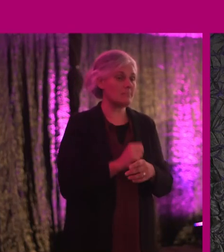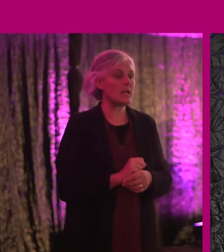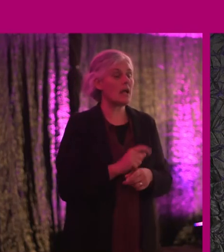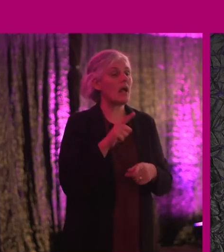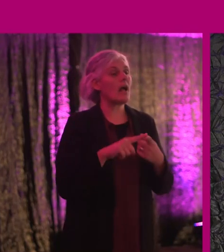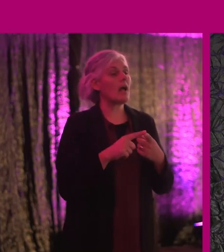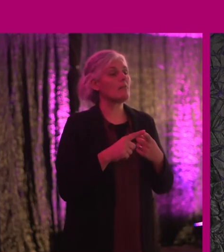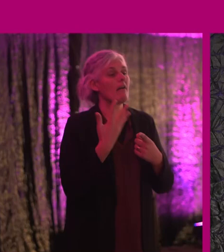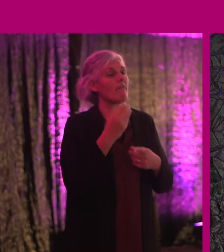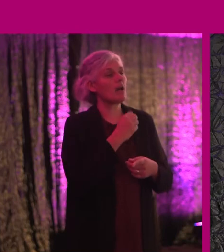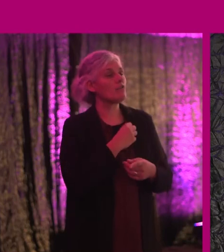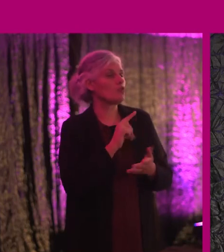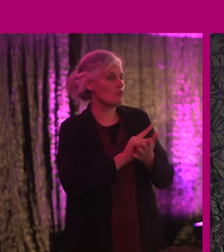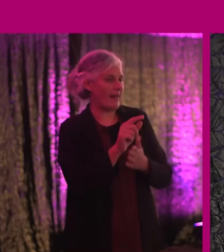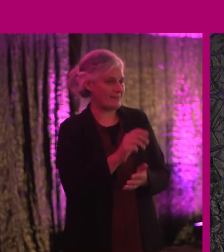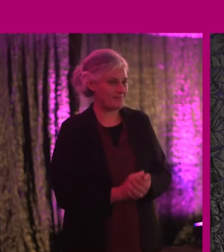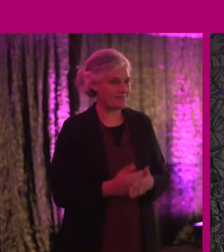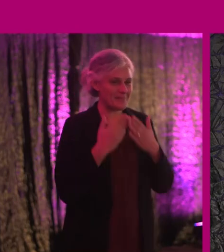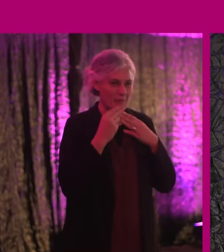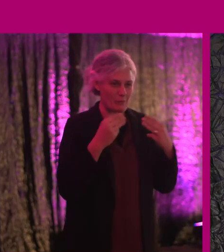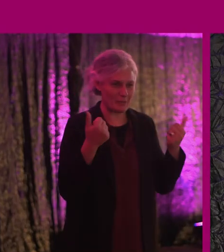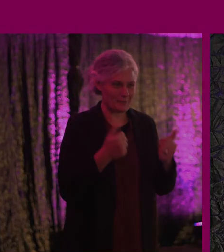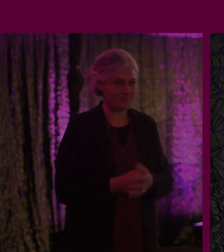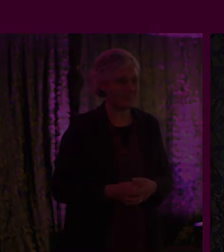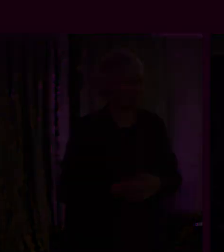5 to 12. Thank you very much, everyone.